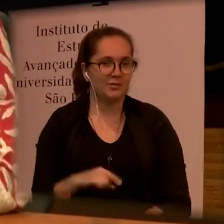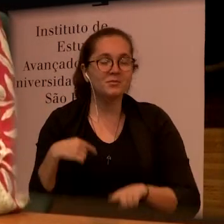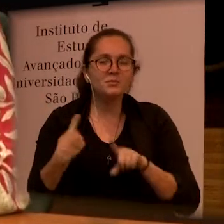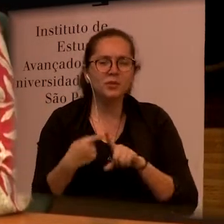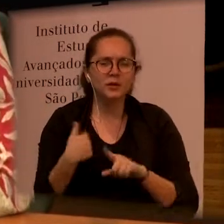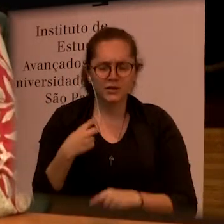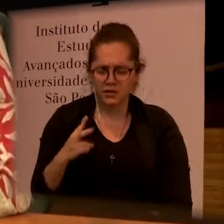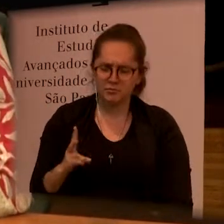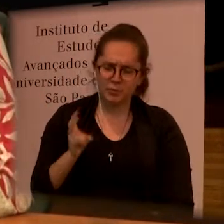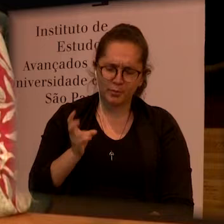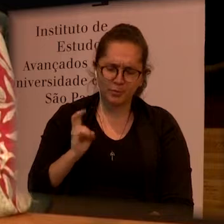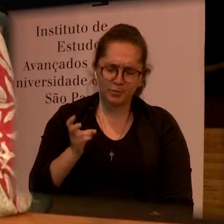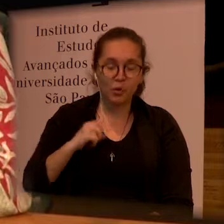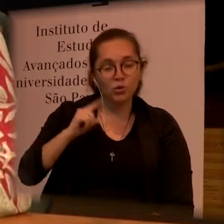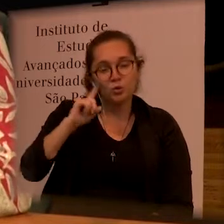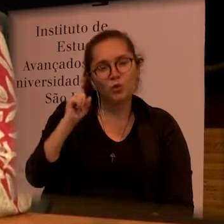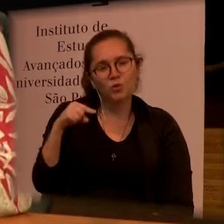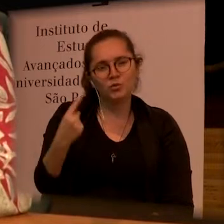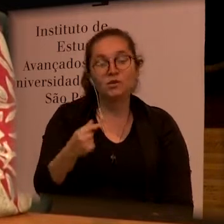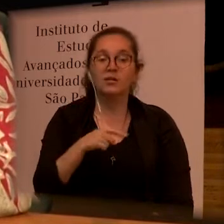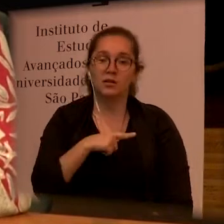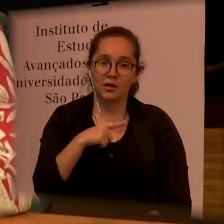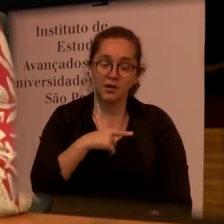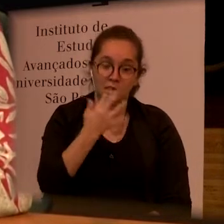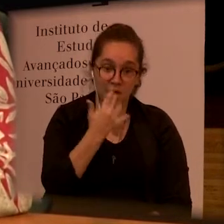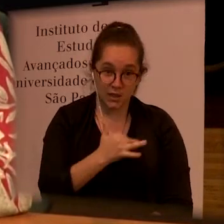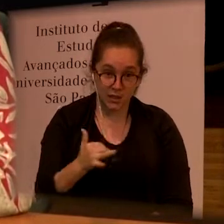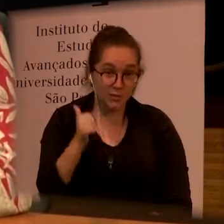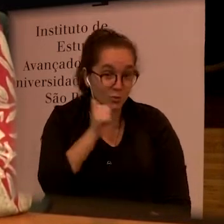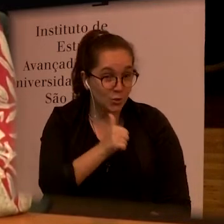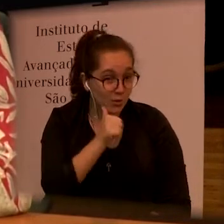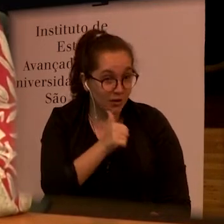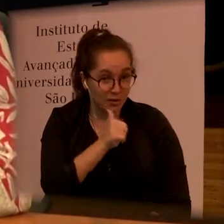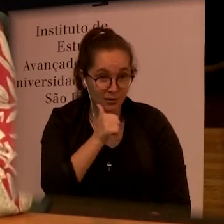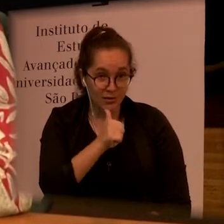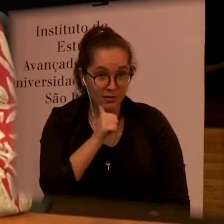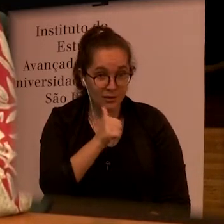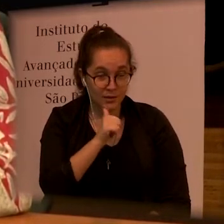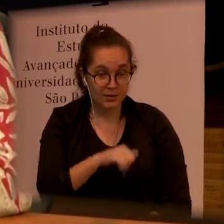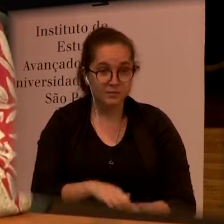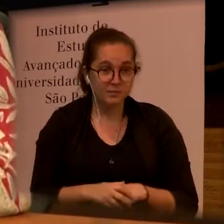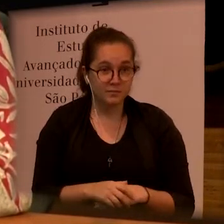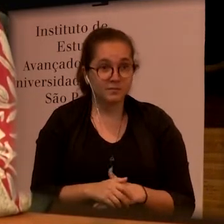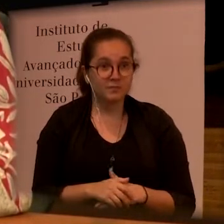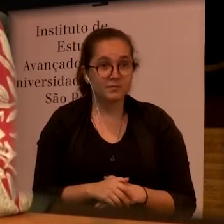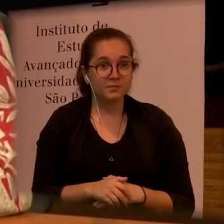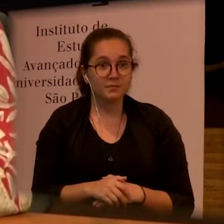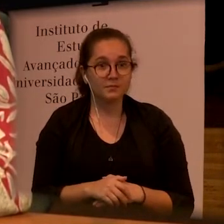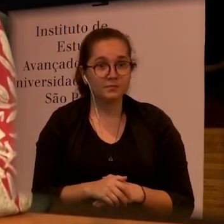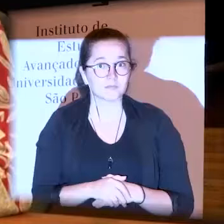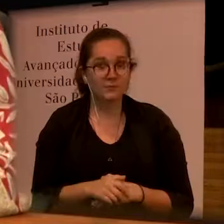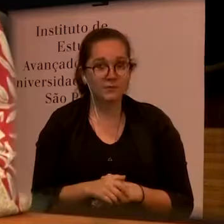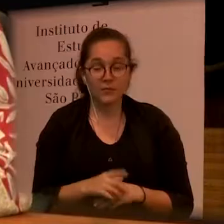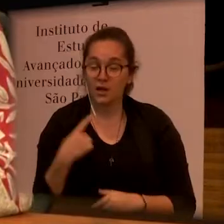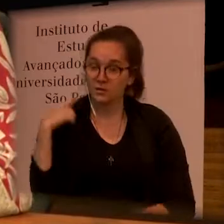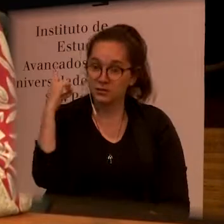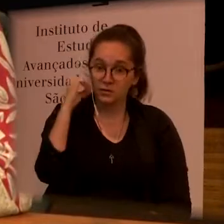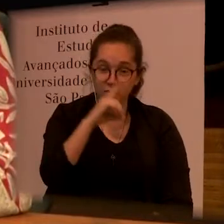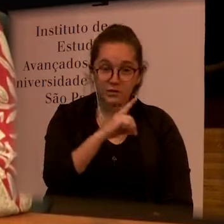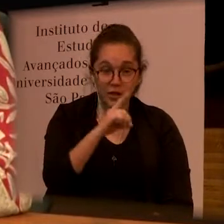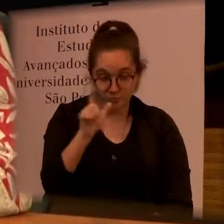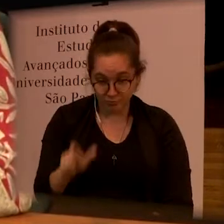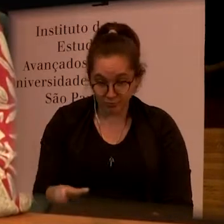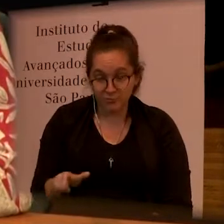girls with disability having forced sterilization or forced contraception because of difficulties of